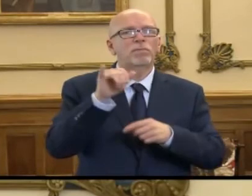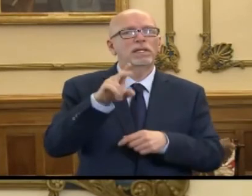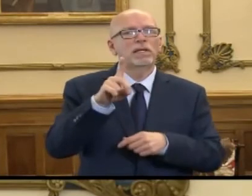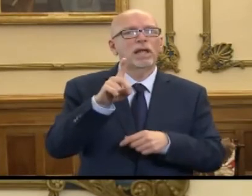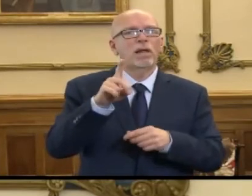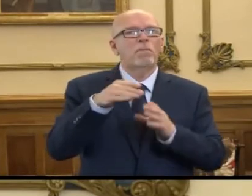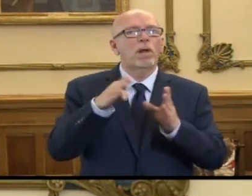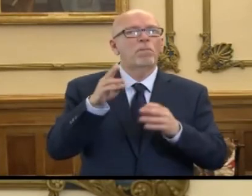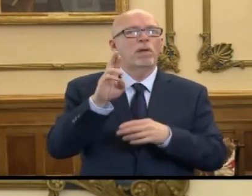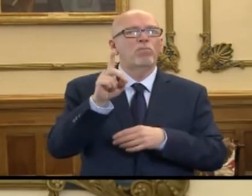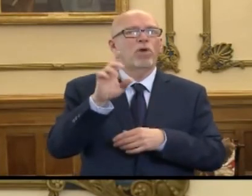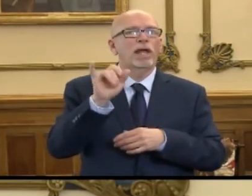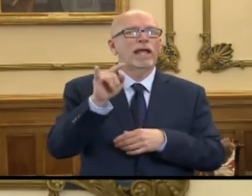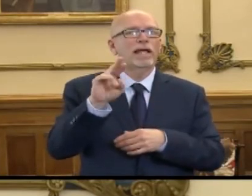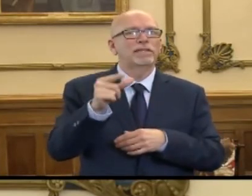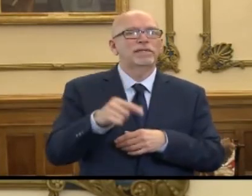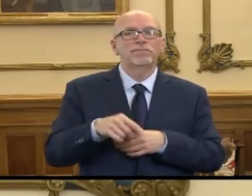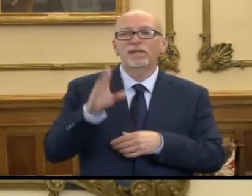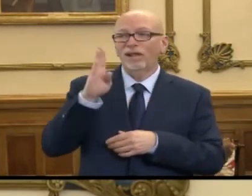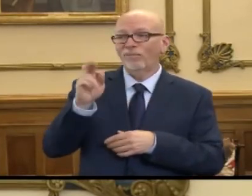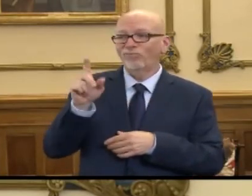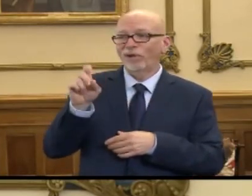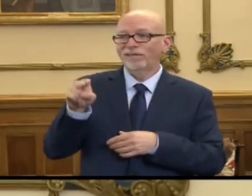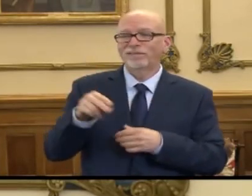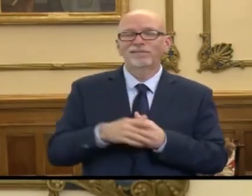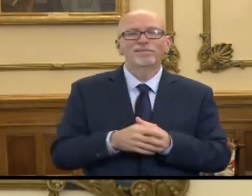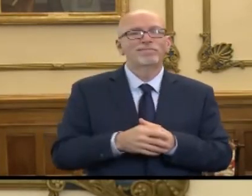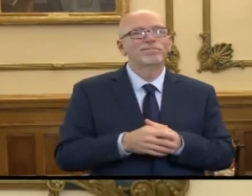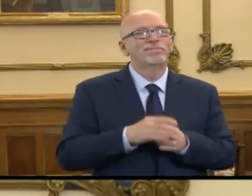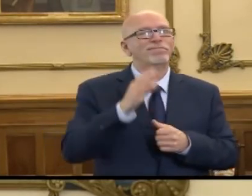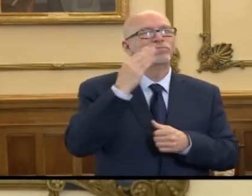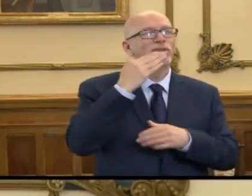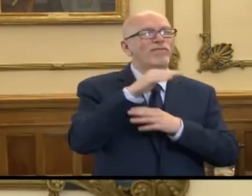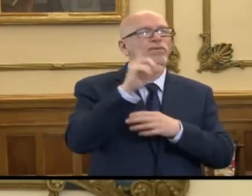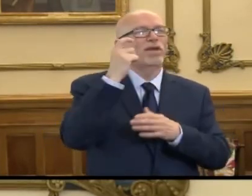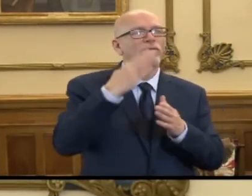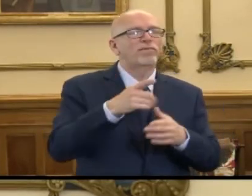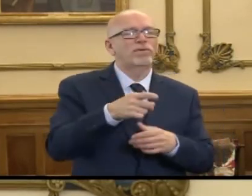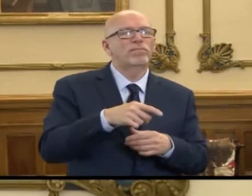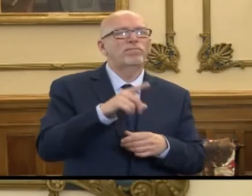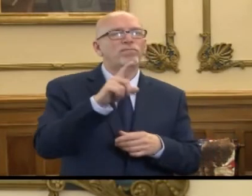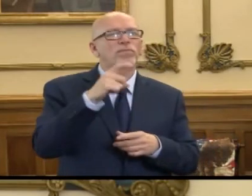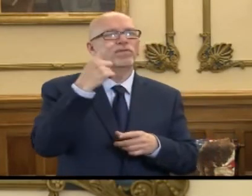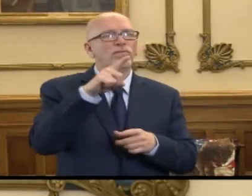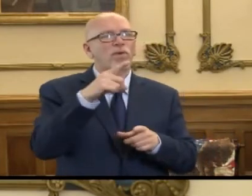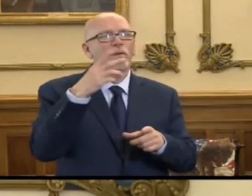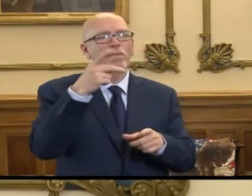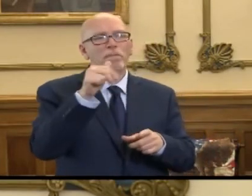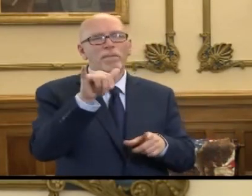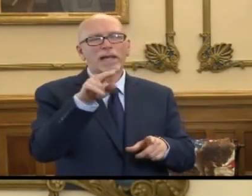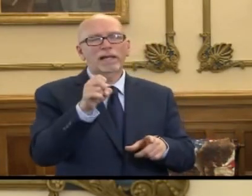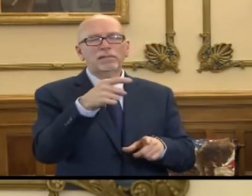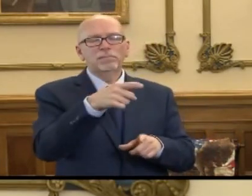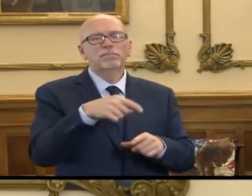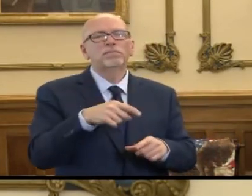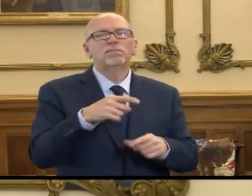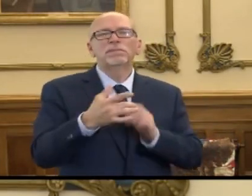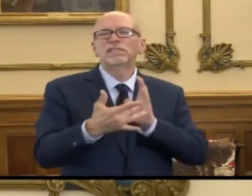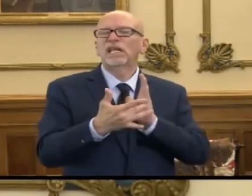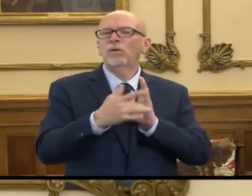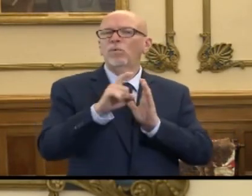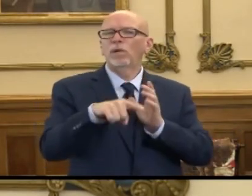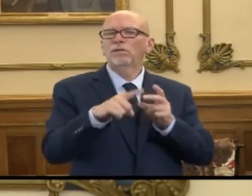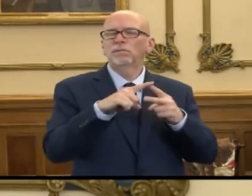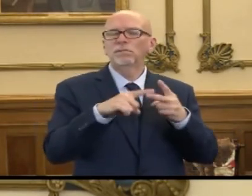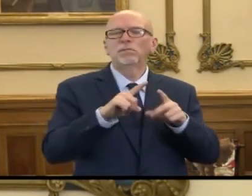Broadcasting. Good afternoon, Brandon. Good afternoon, Governor. This is for Commissioner Payne. It's a couple of kind of technical questions,